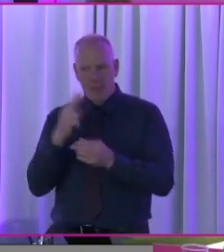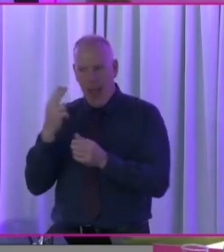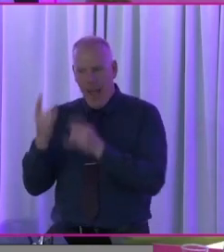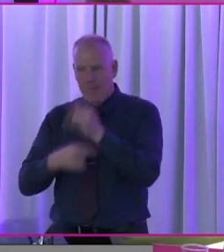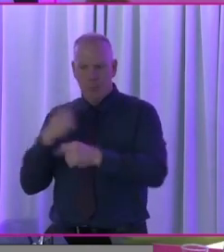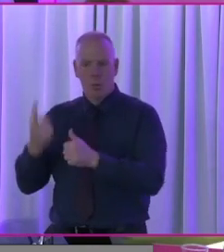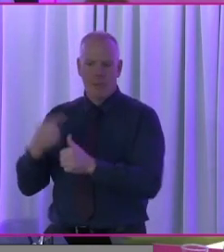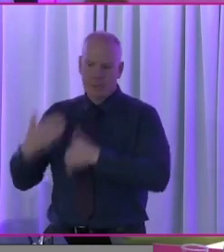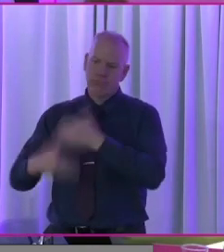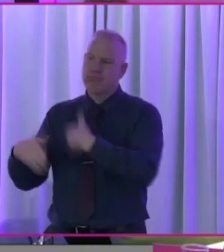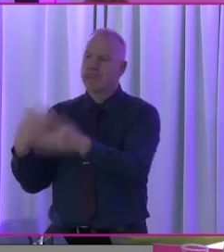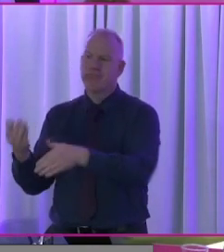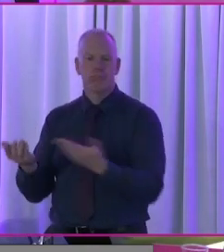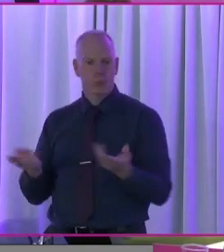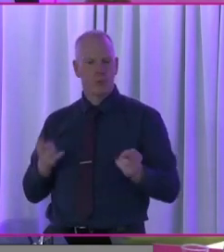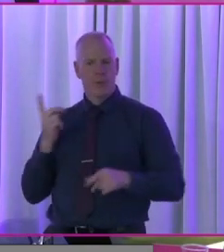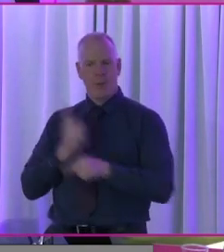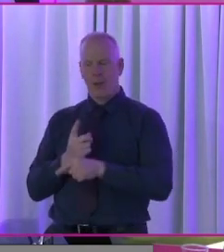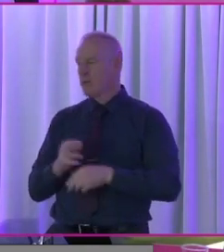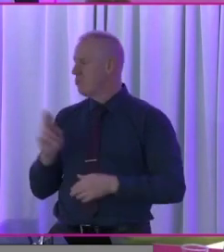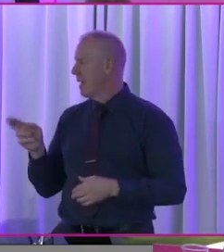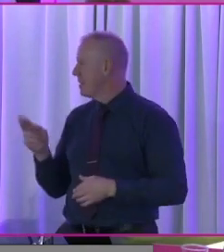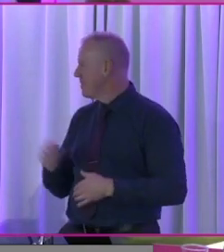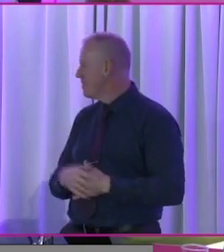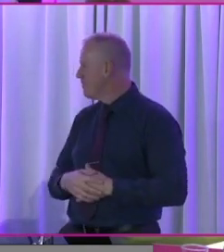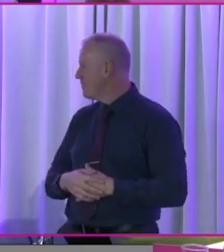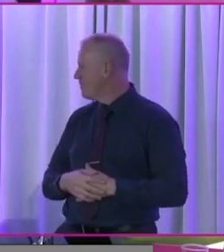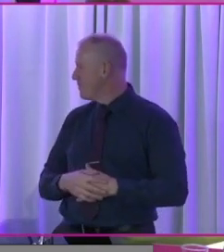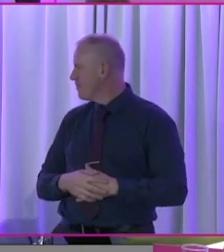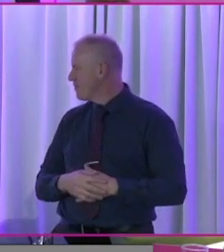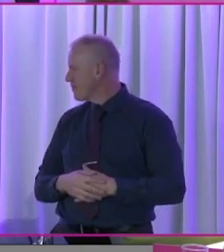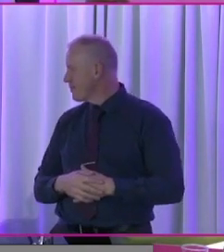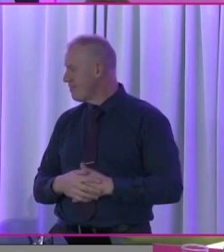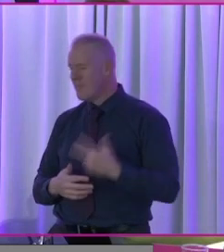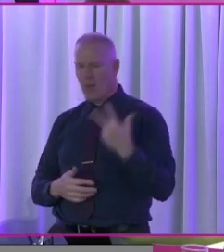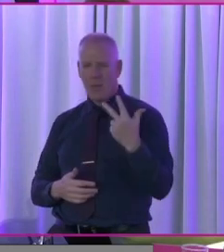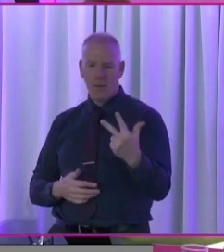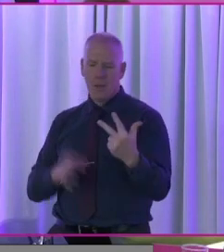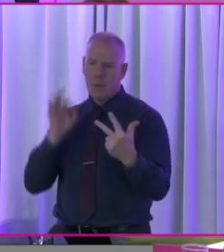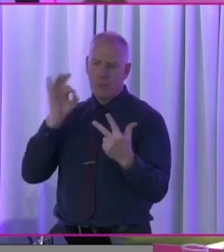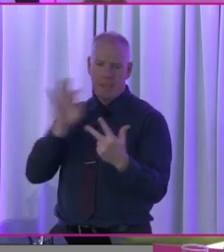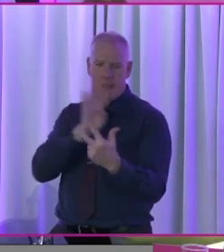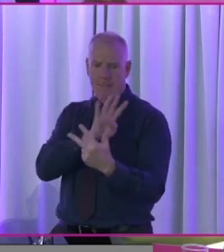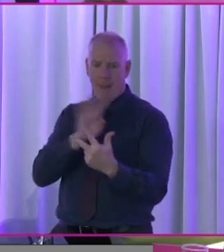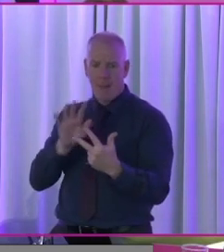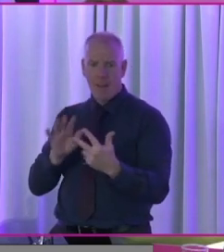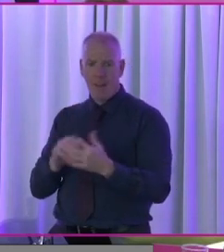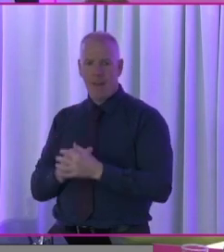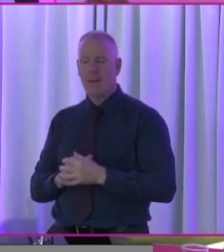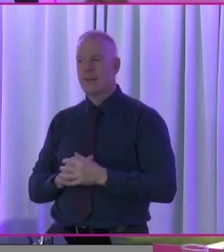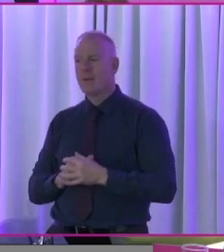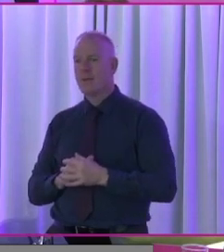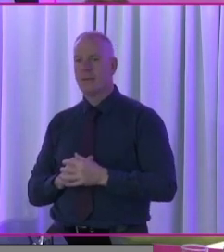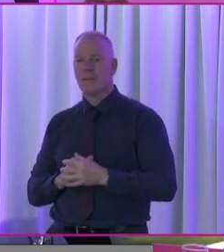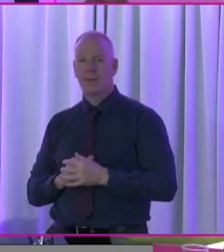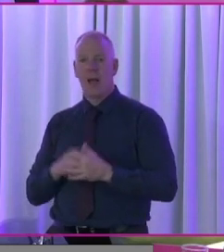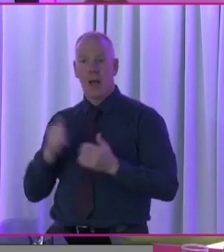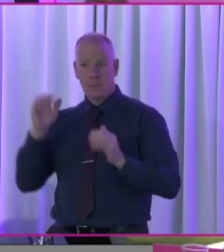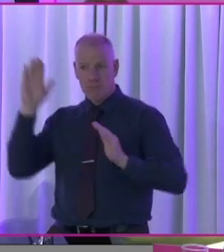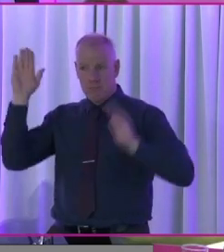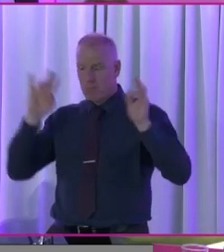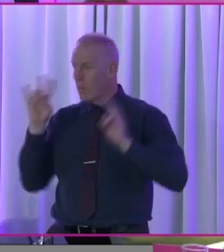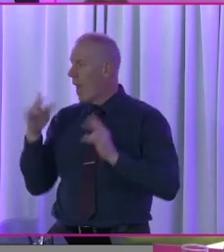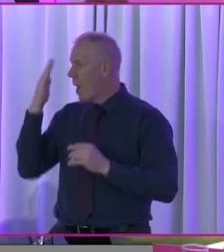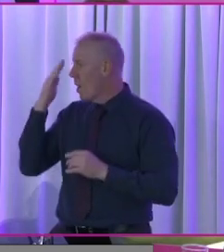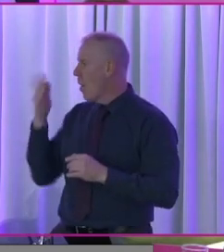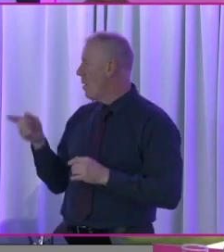happen automatically. So, yeah, absolutely. And thanks so much. Three brilliant panelists. Hopefully we have some questions. I know that for